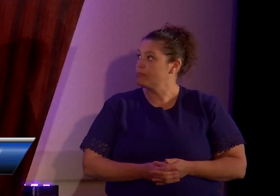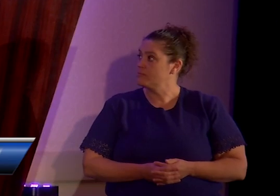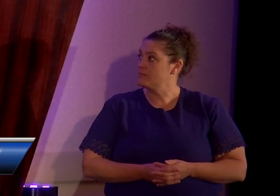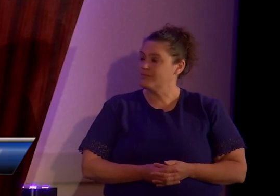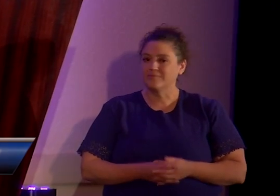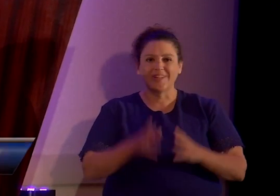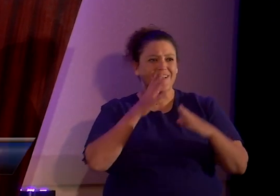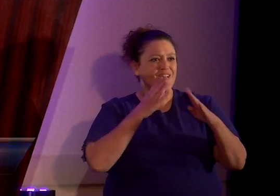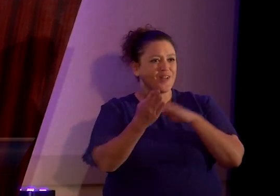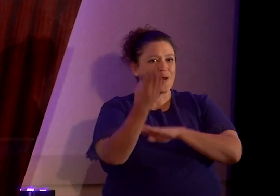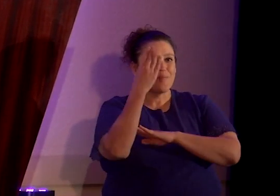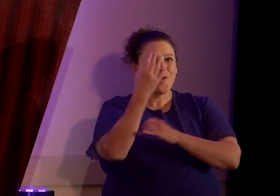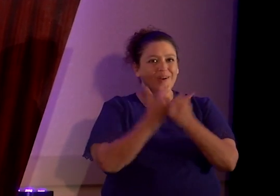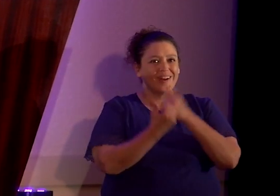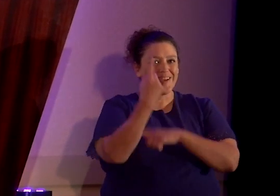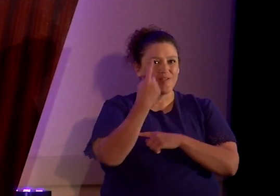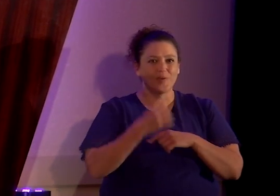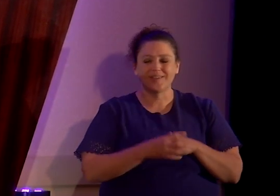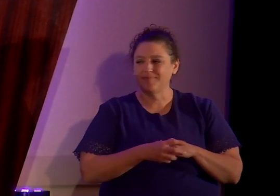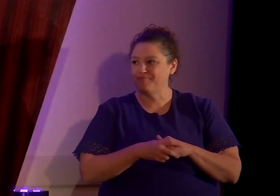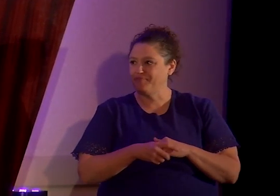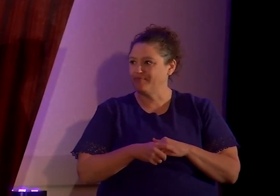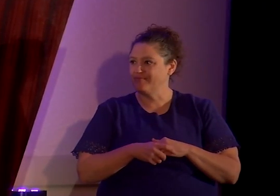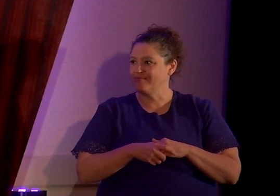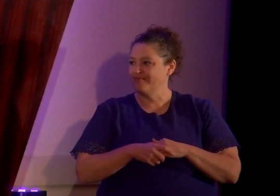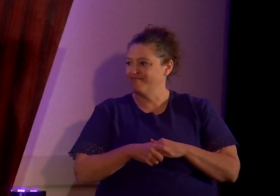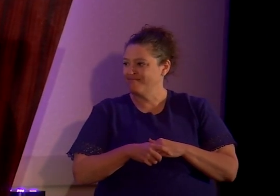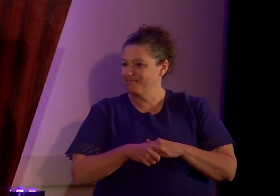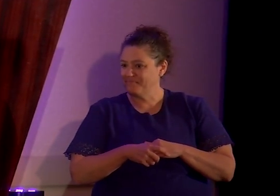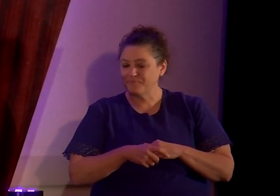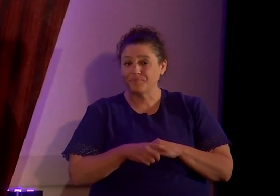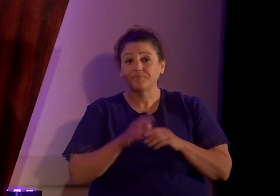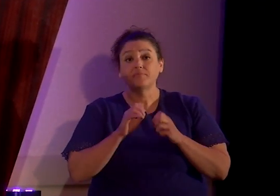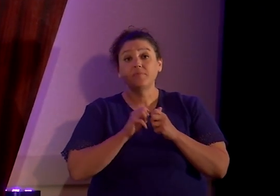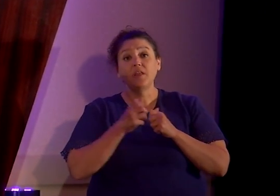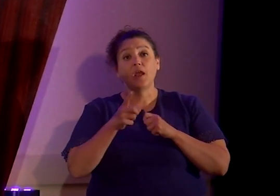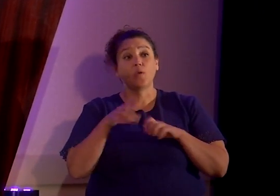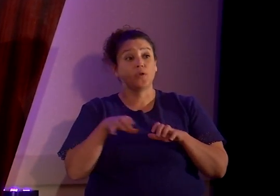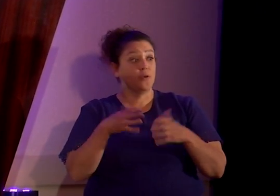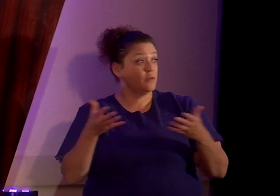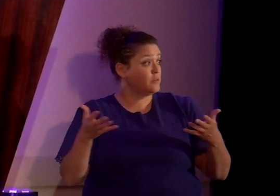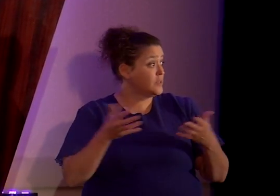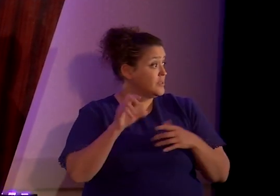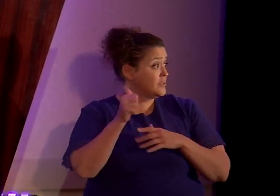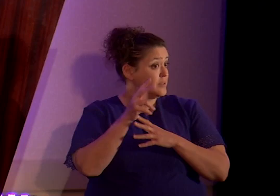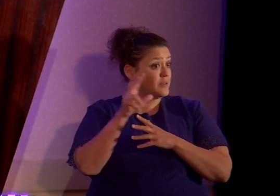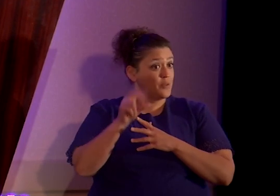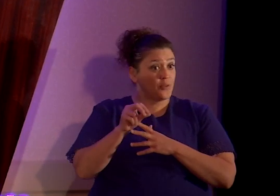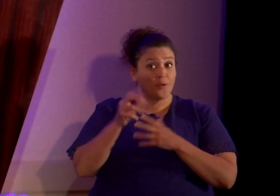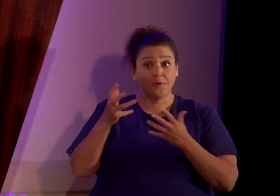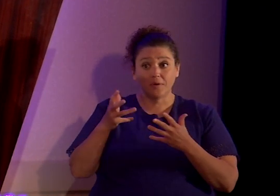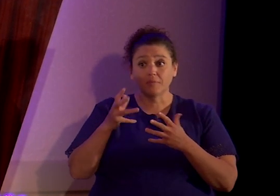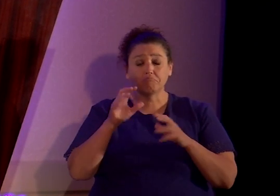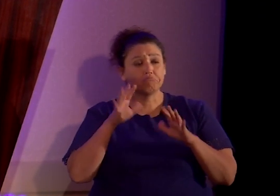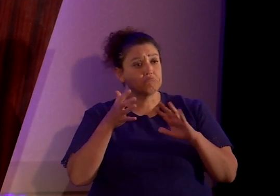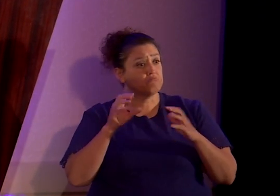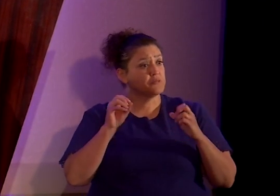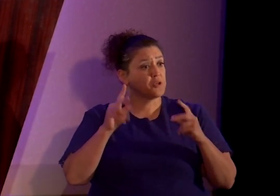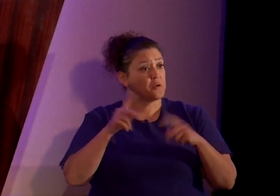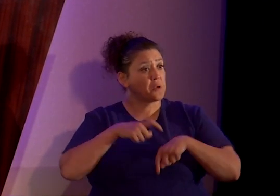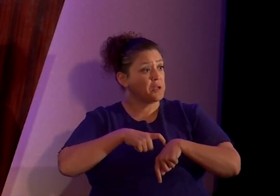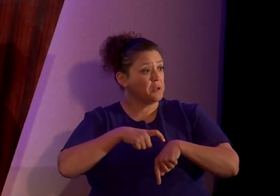Good morning, everybody. Morning. How are you doing? 1030, it's an okay time,